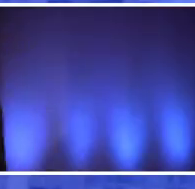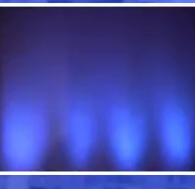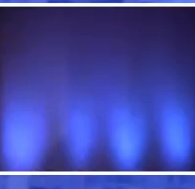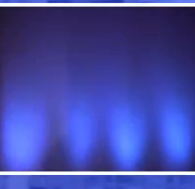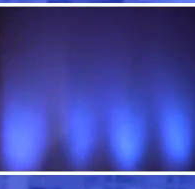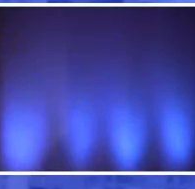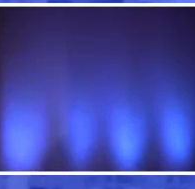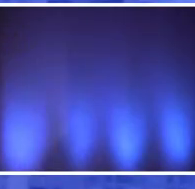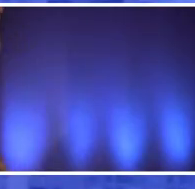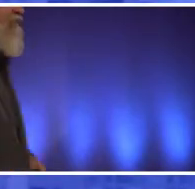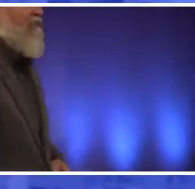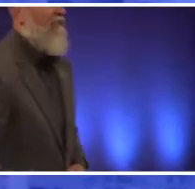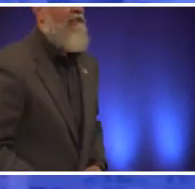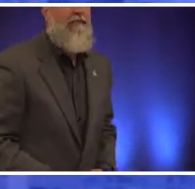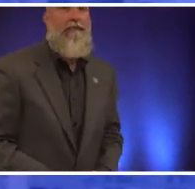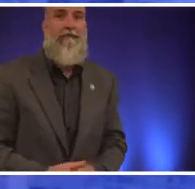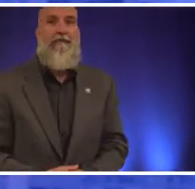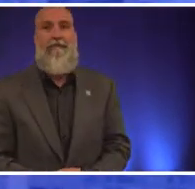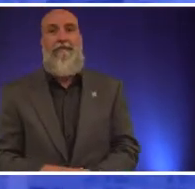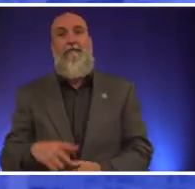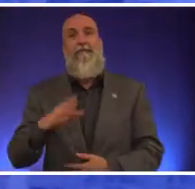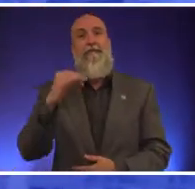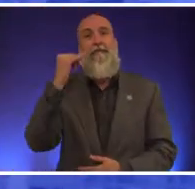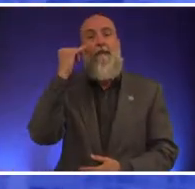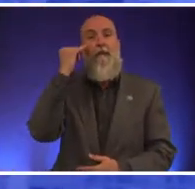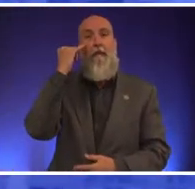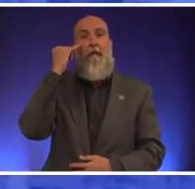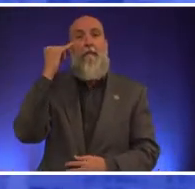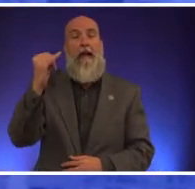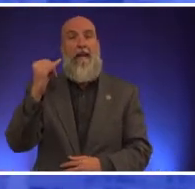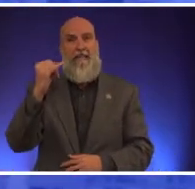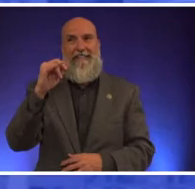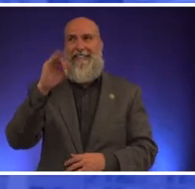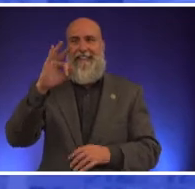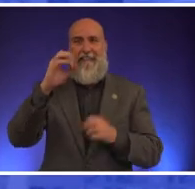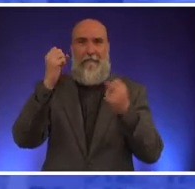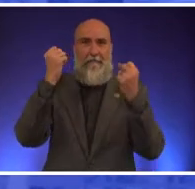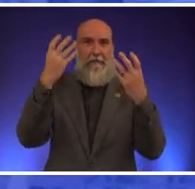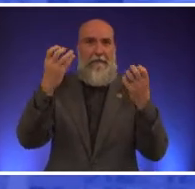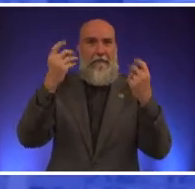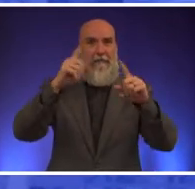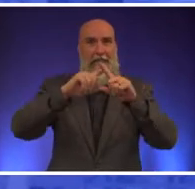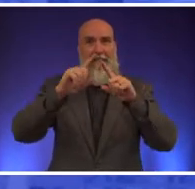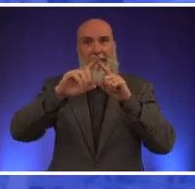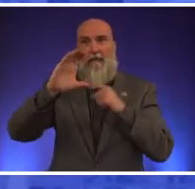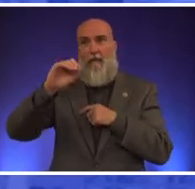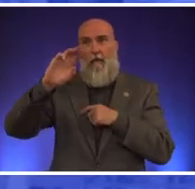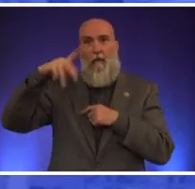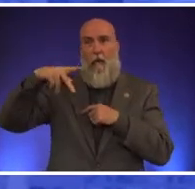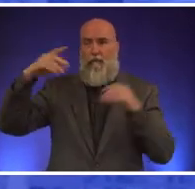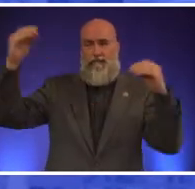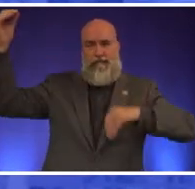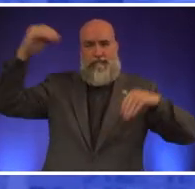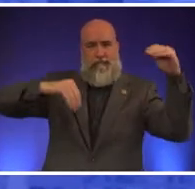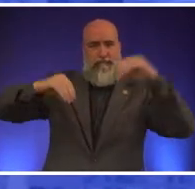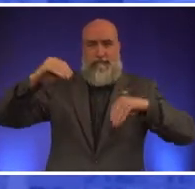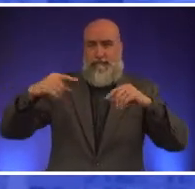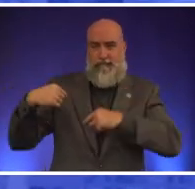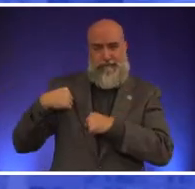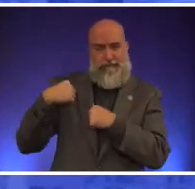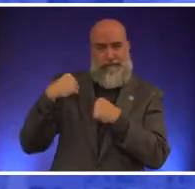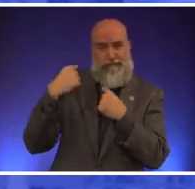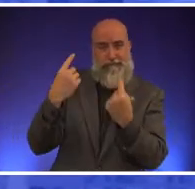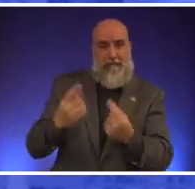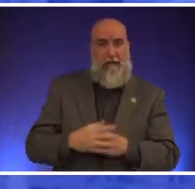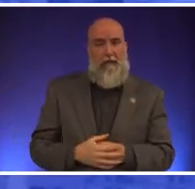all of the corporations that have been coming here over the over the course of many many decades now imagine if there was